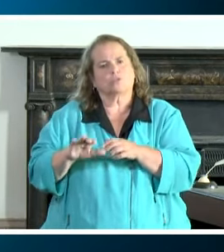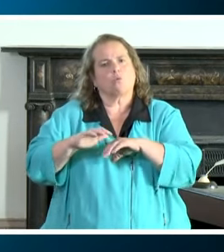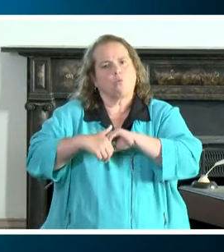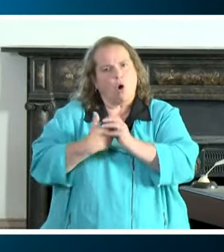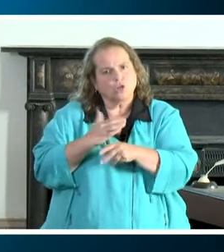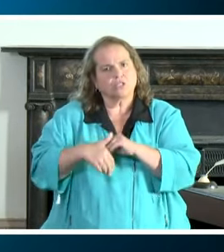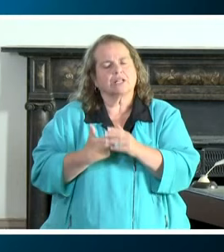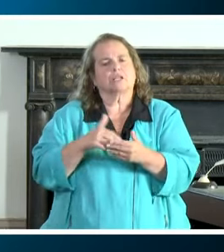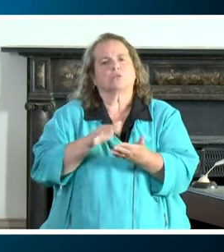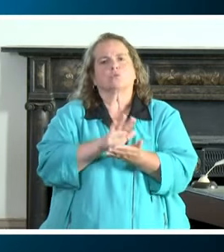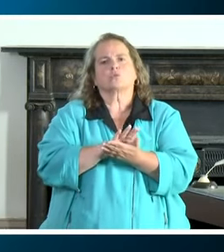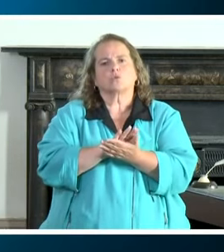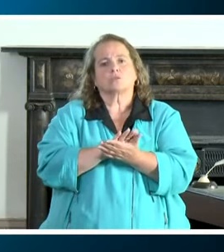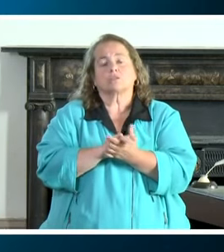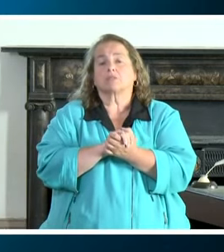schools.